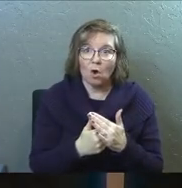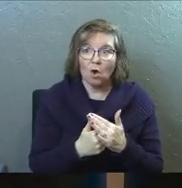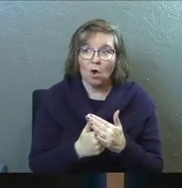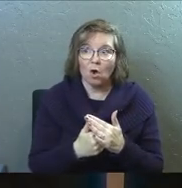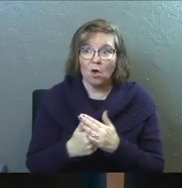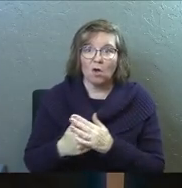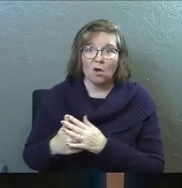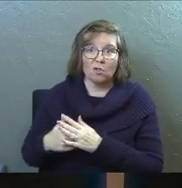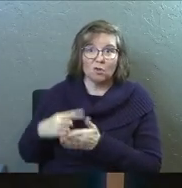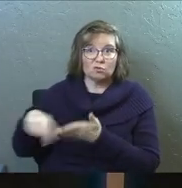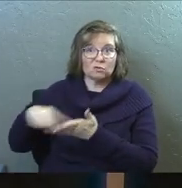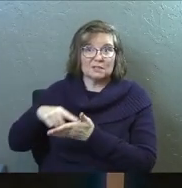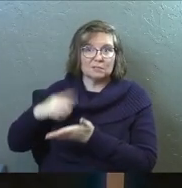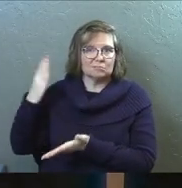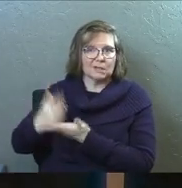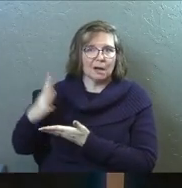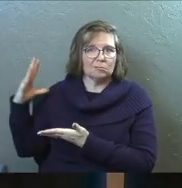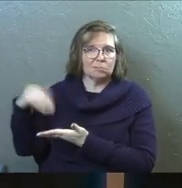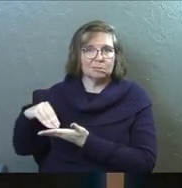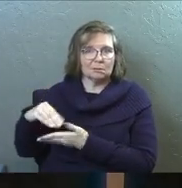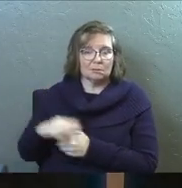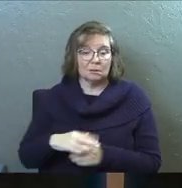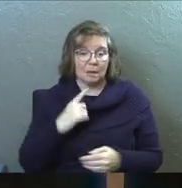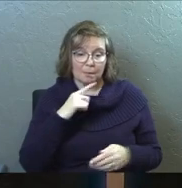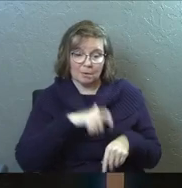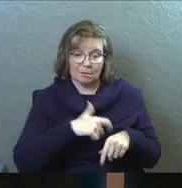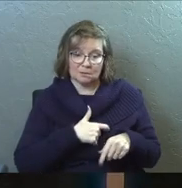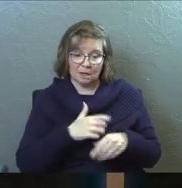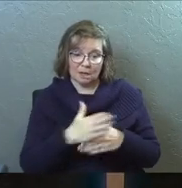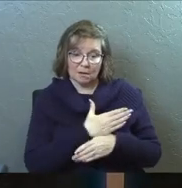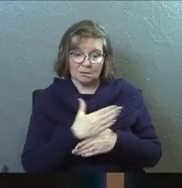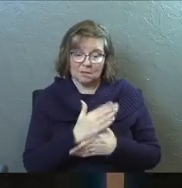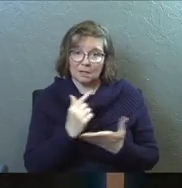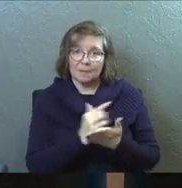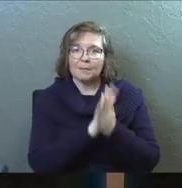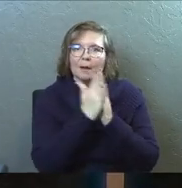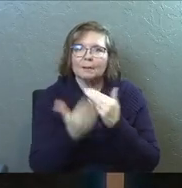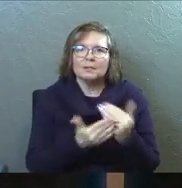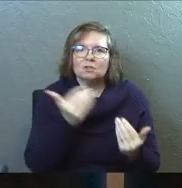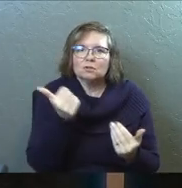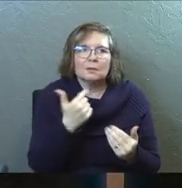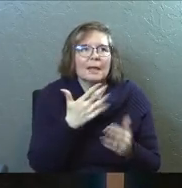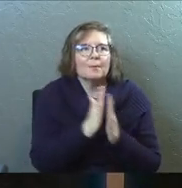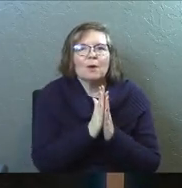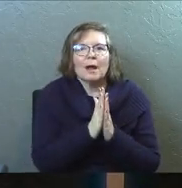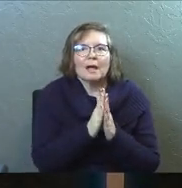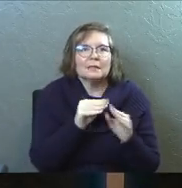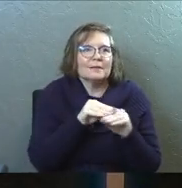and let's pray that all those voices are silenced. And let's pray that our time sharing the gospel gets easier. And let's pray that it's effective and it's simple and